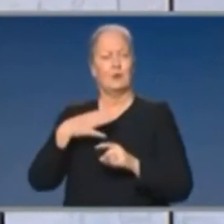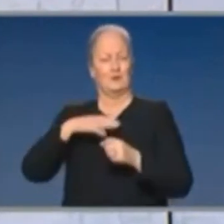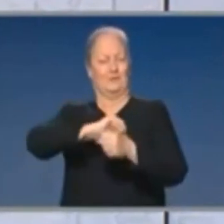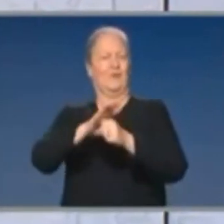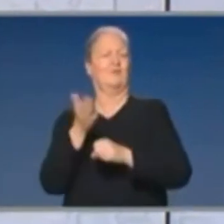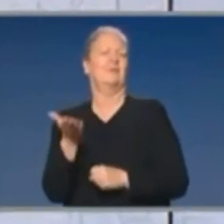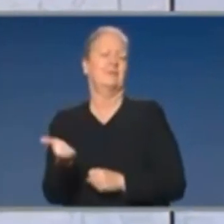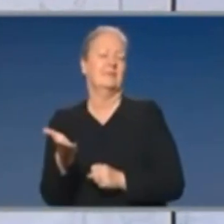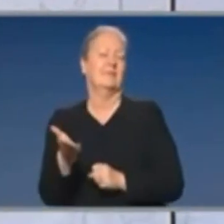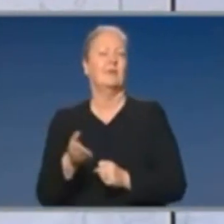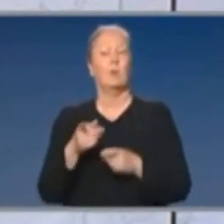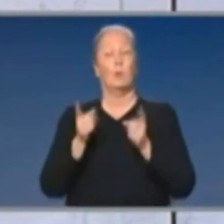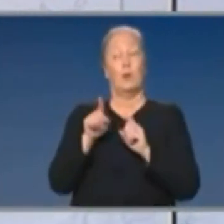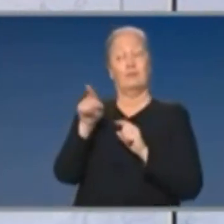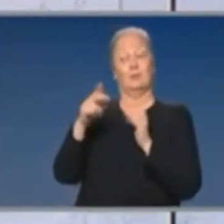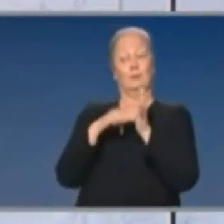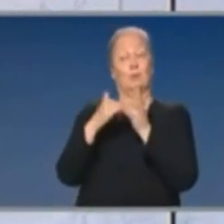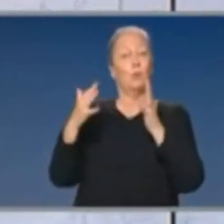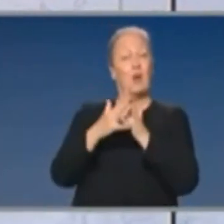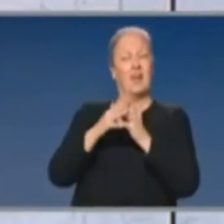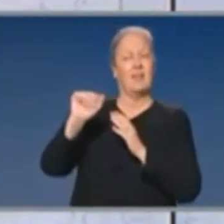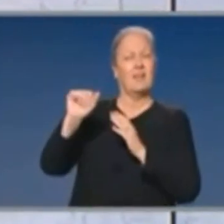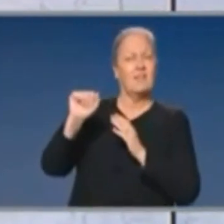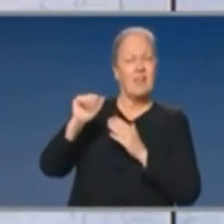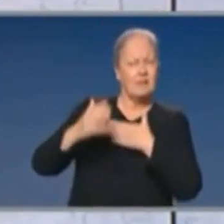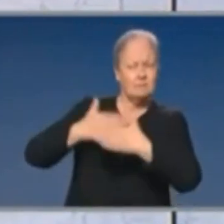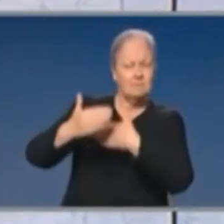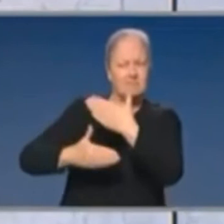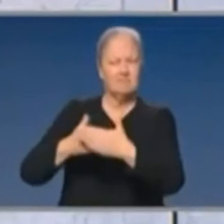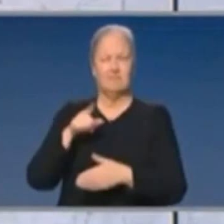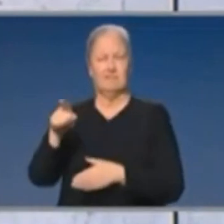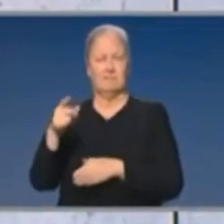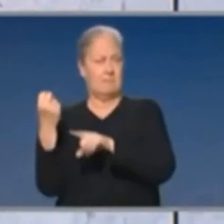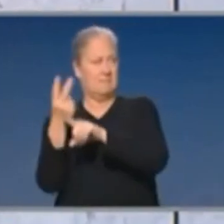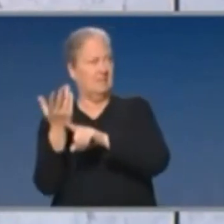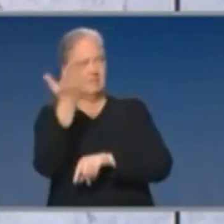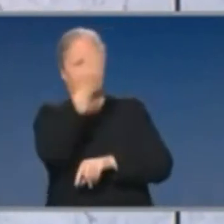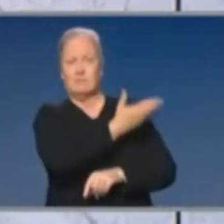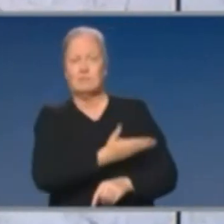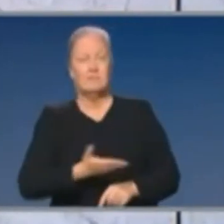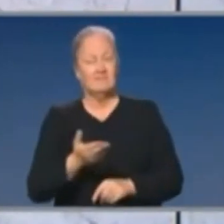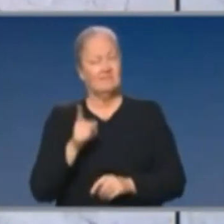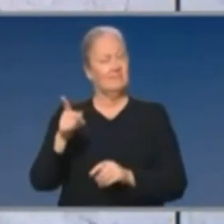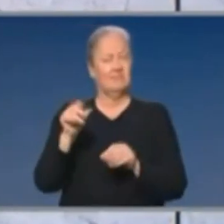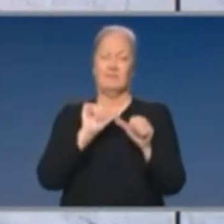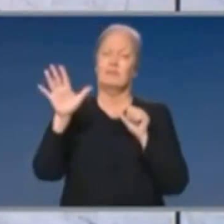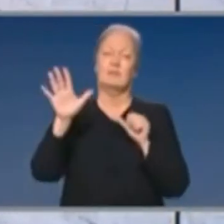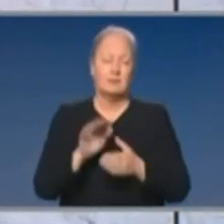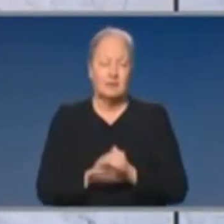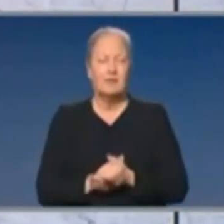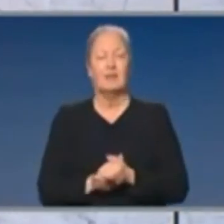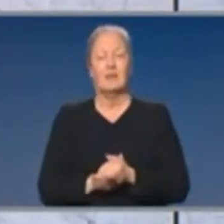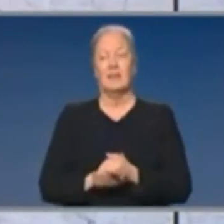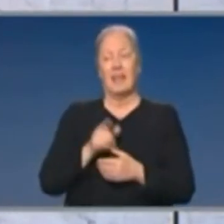Clearly, what New South Wales is doing is working better than other places because they have the biggest